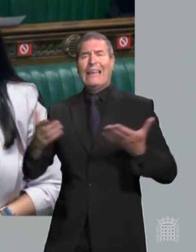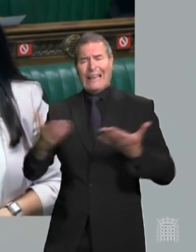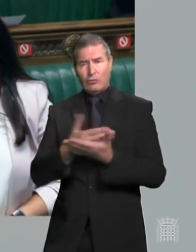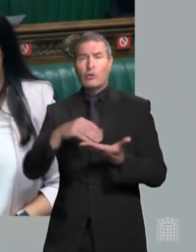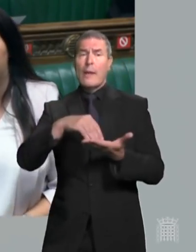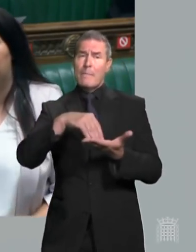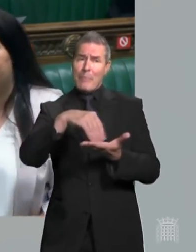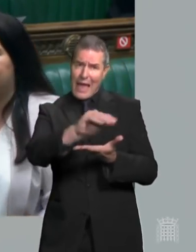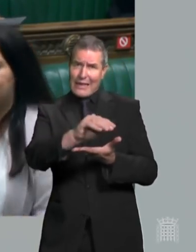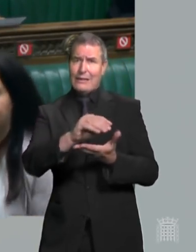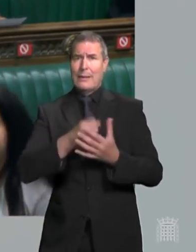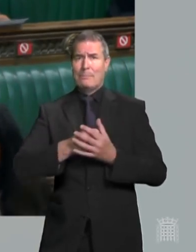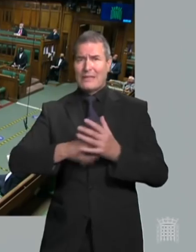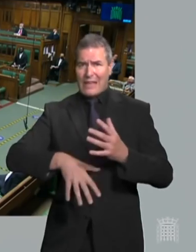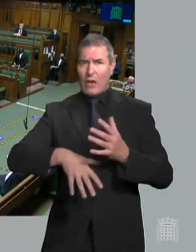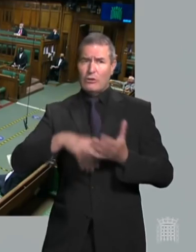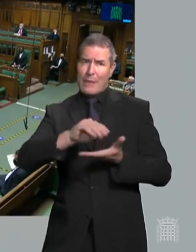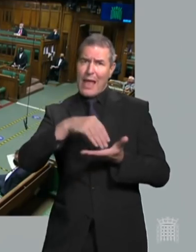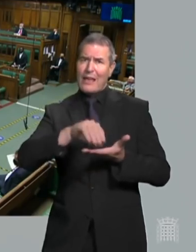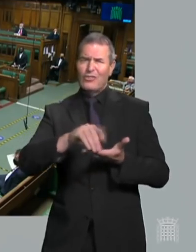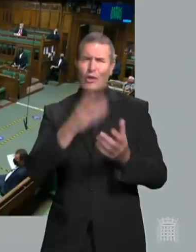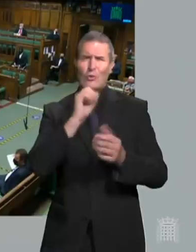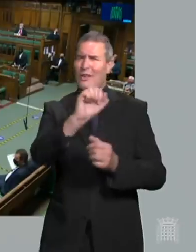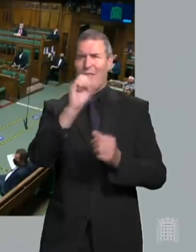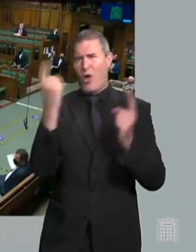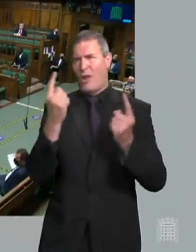Angela Crawley your appearance Prime Minister